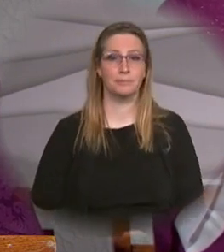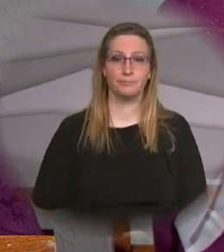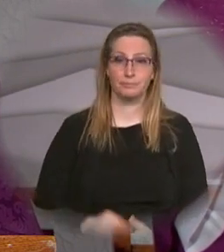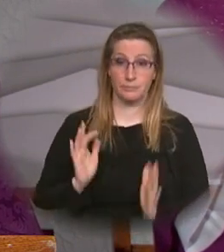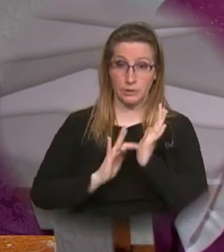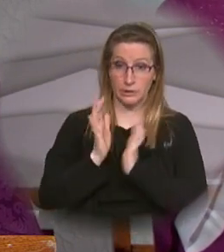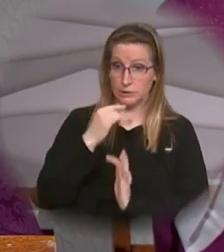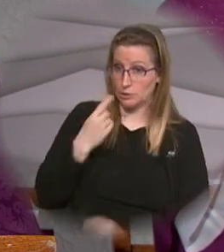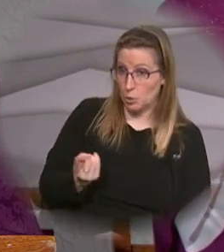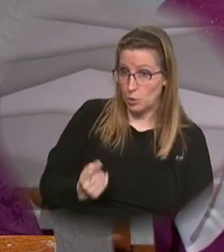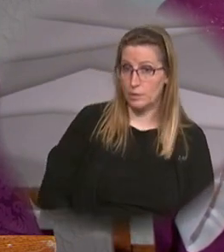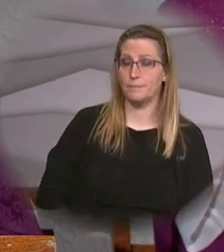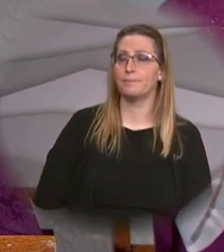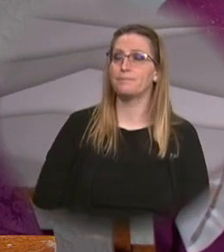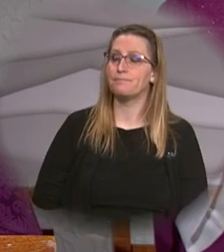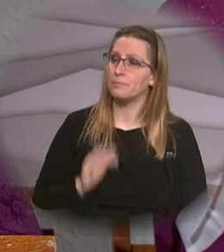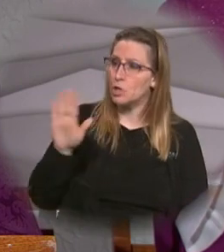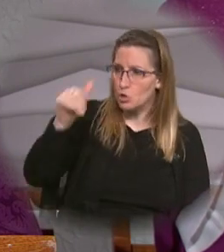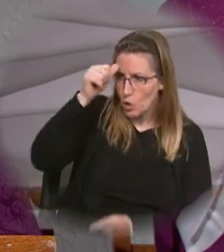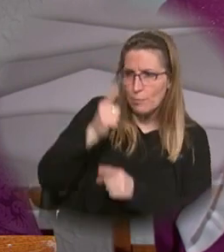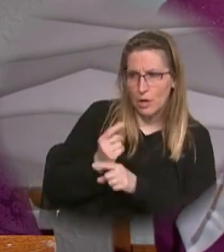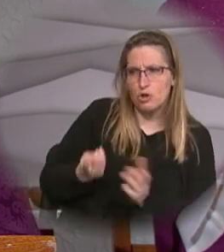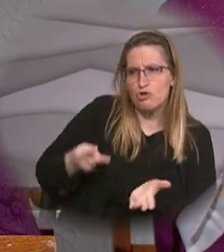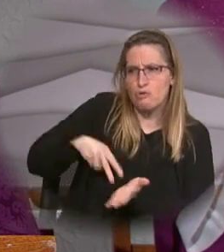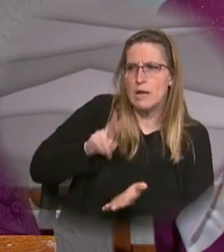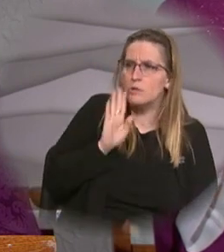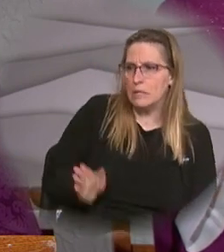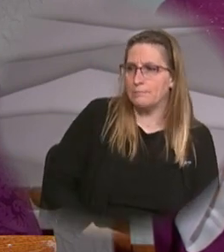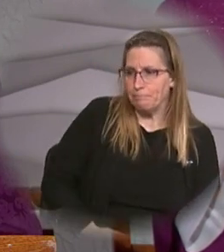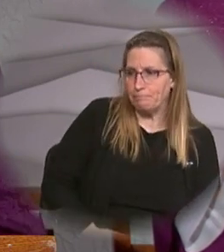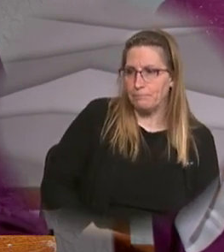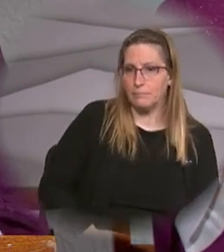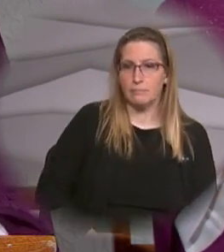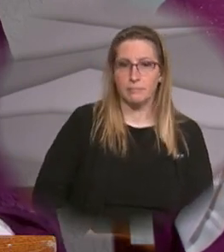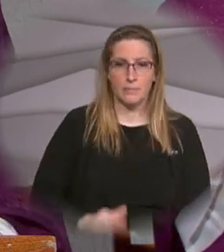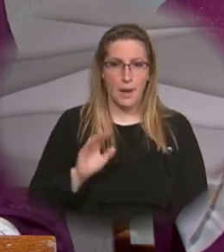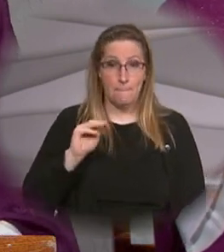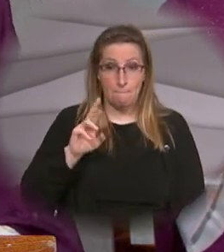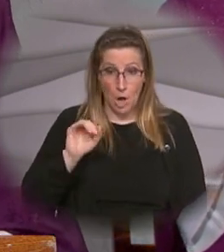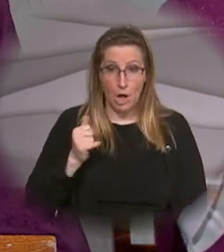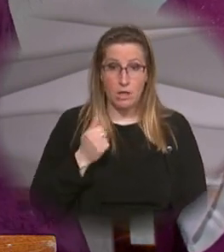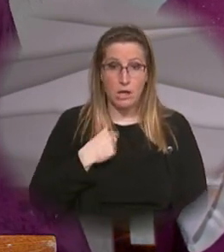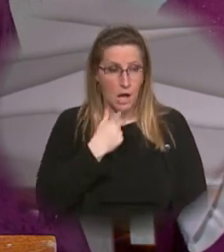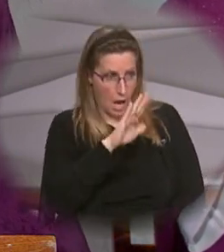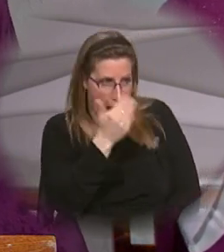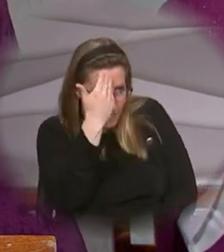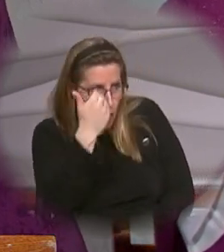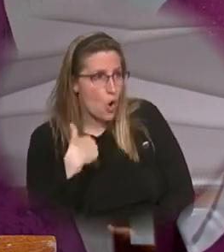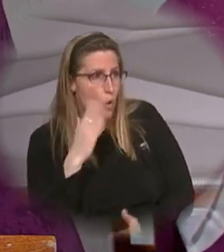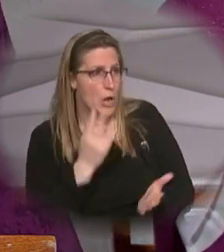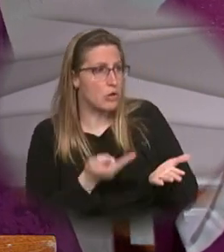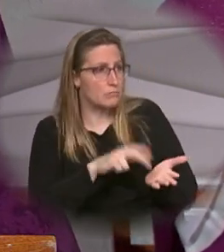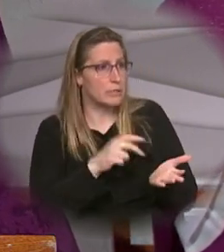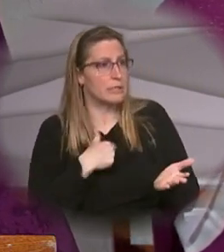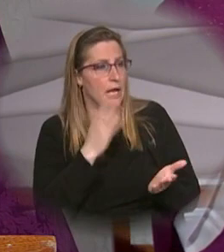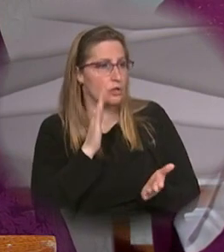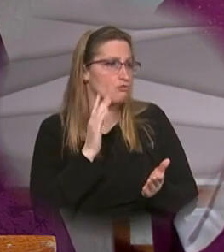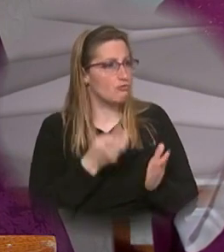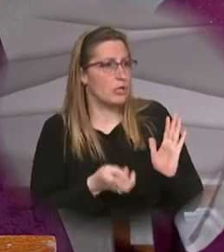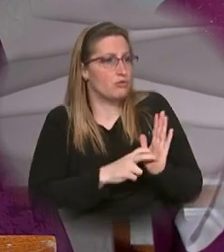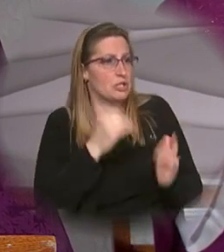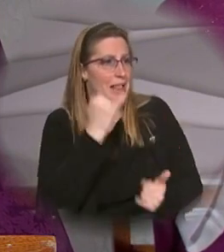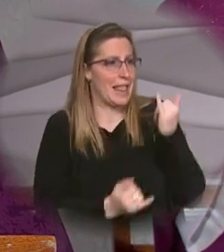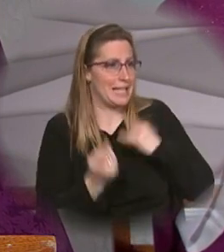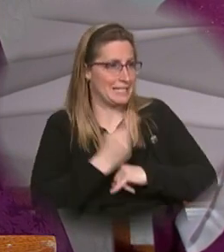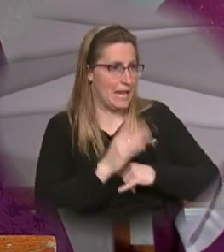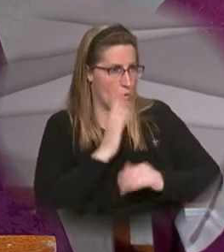Jesus said to her your brother will rise Martha said I know he will rise in the resurrection on the last day